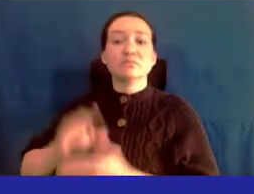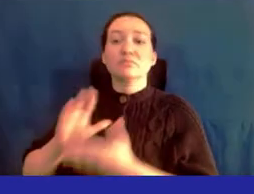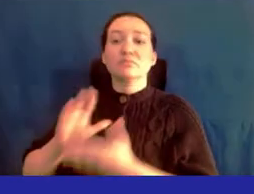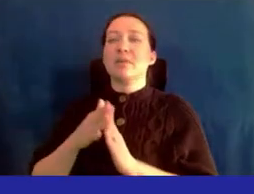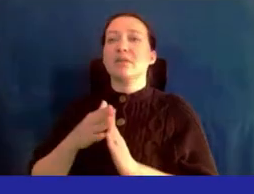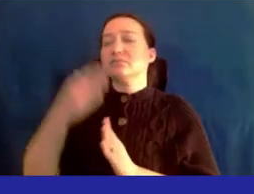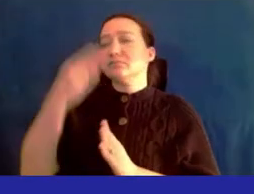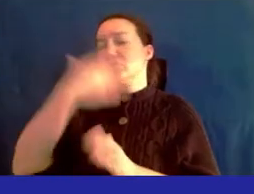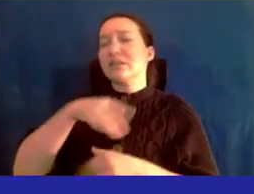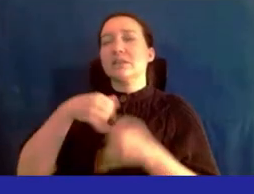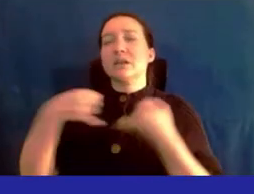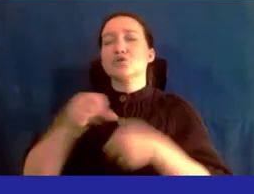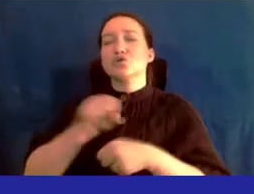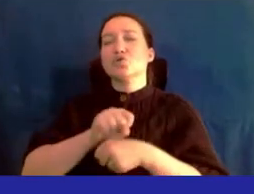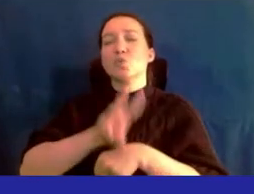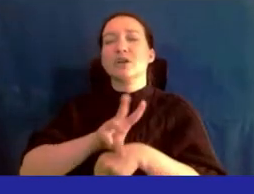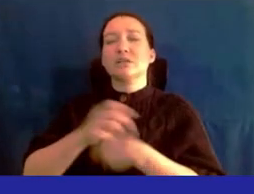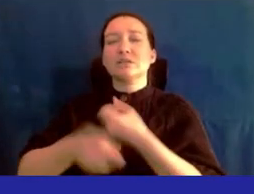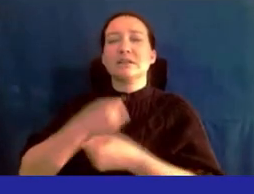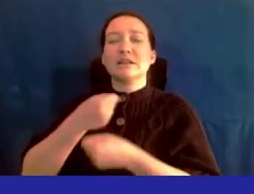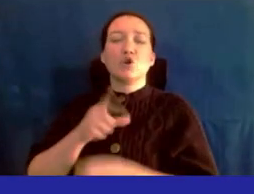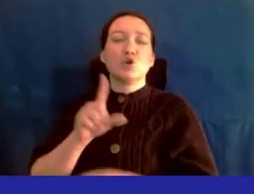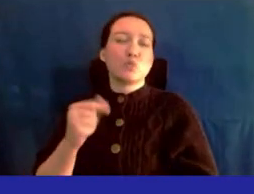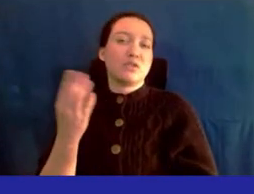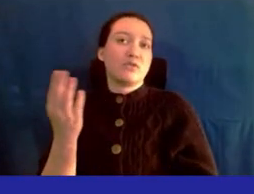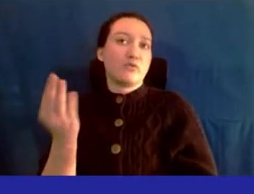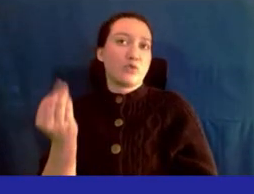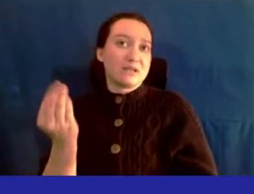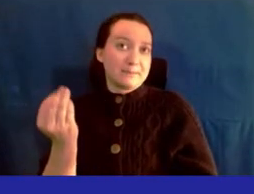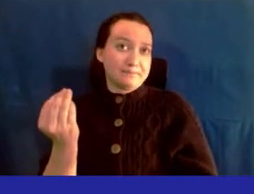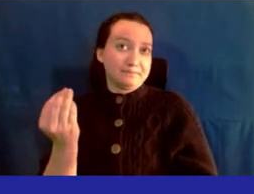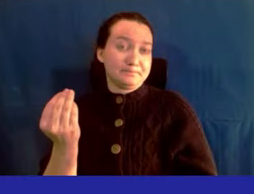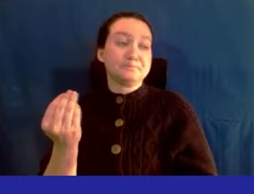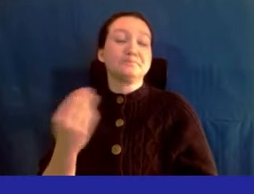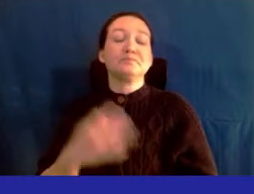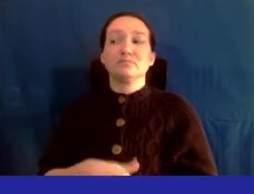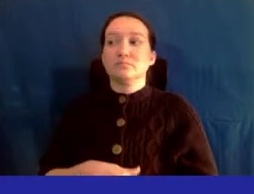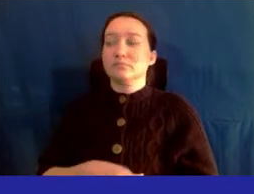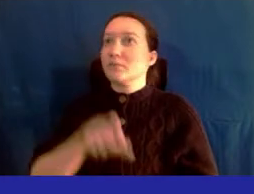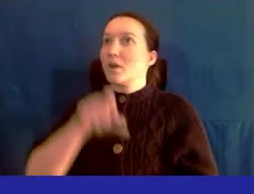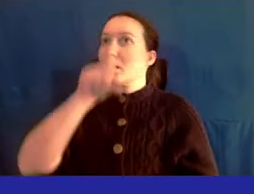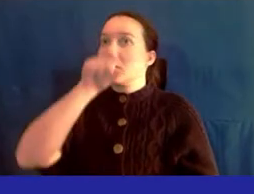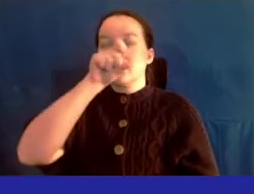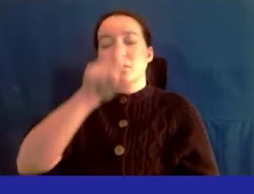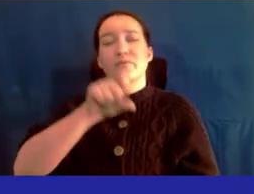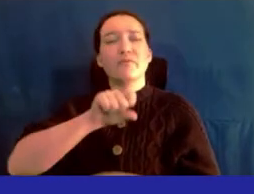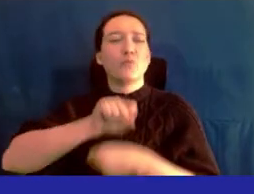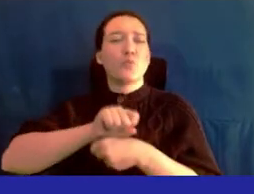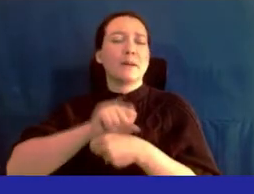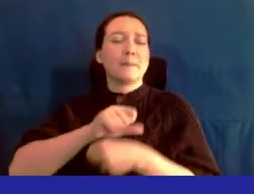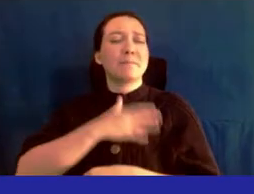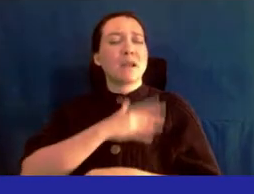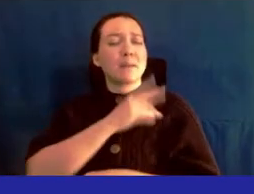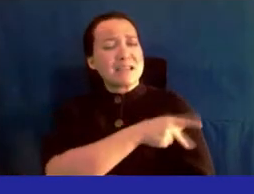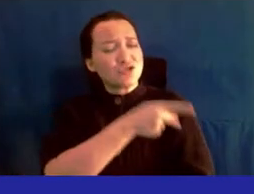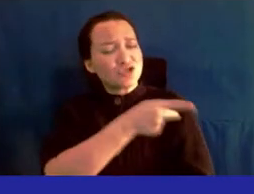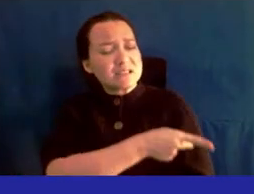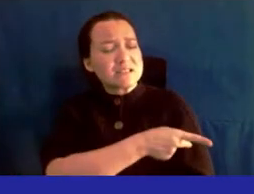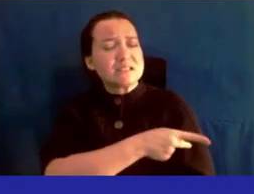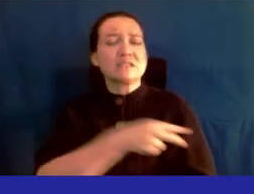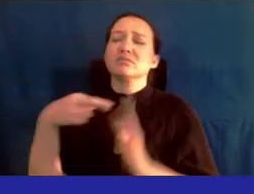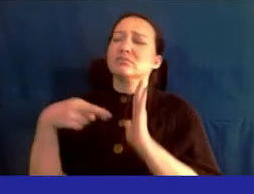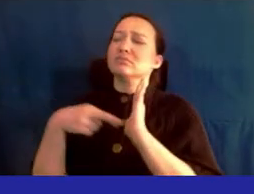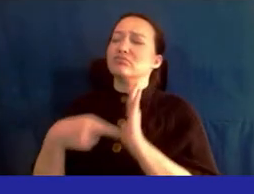a frontline social worker in 2014. I have loved working with my patients and